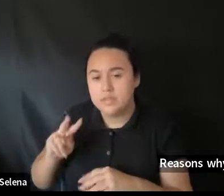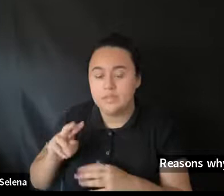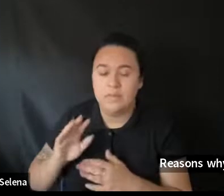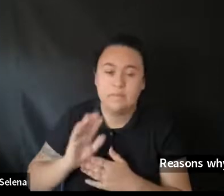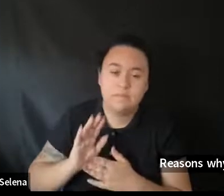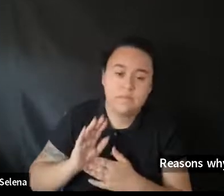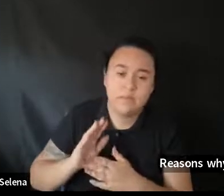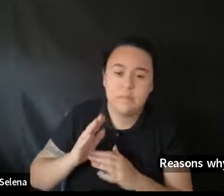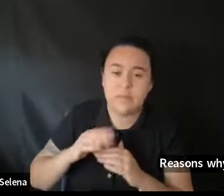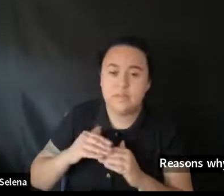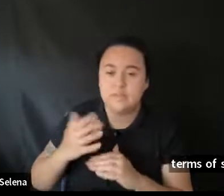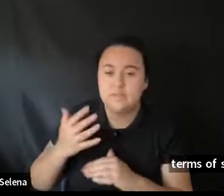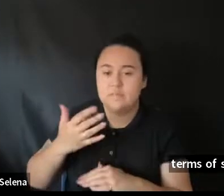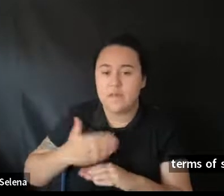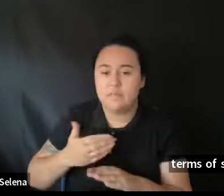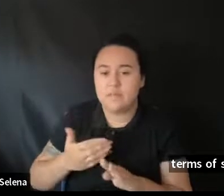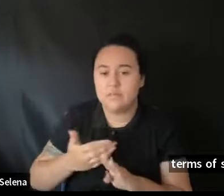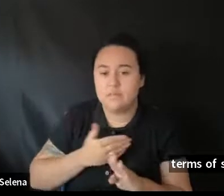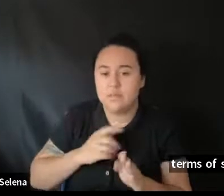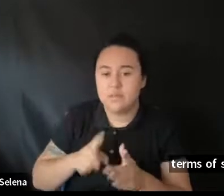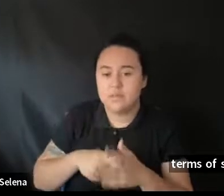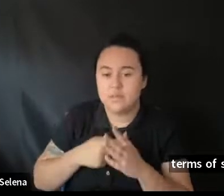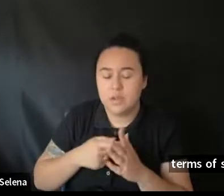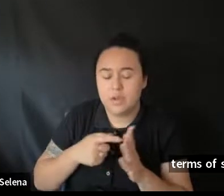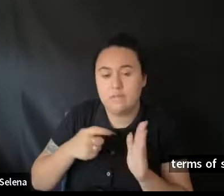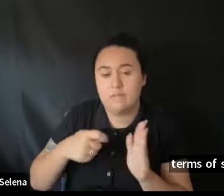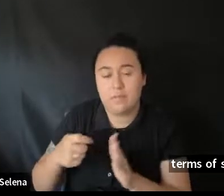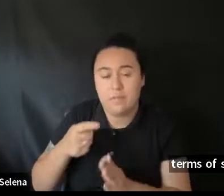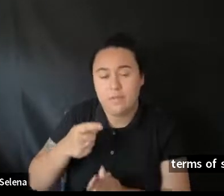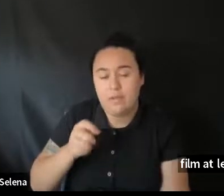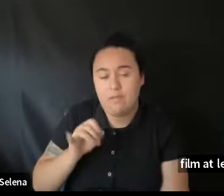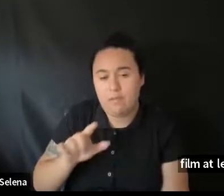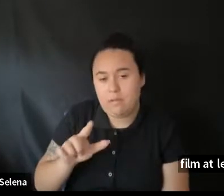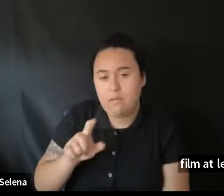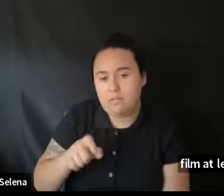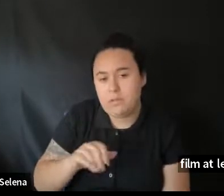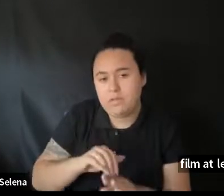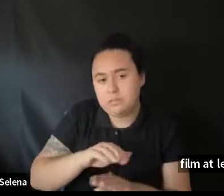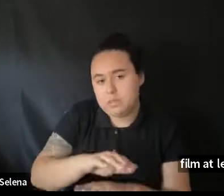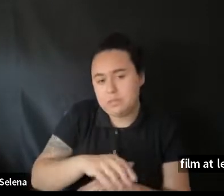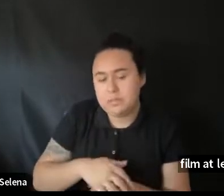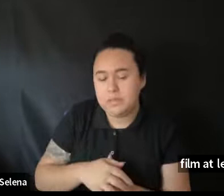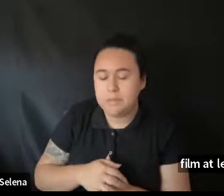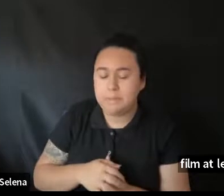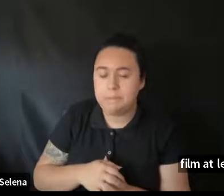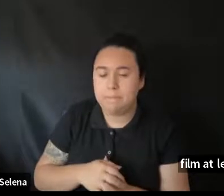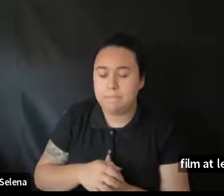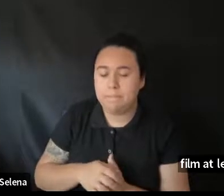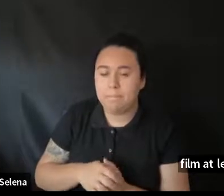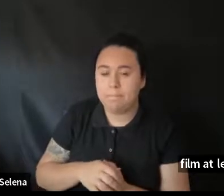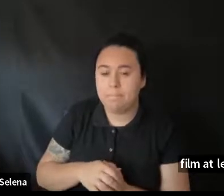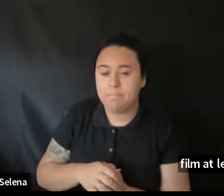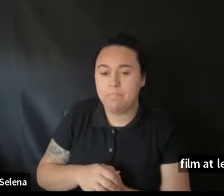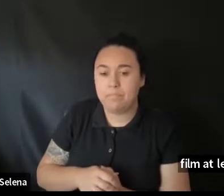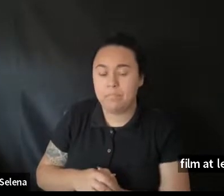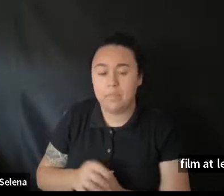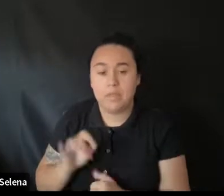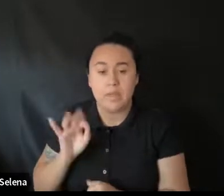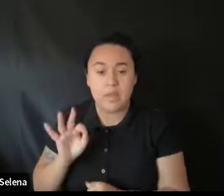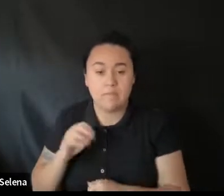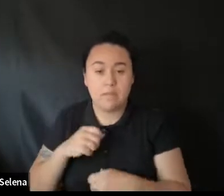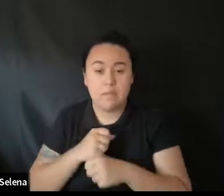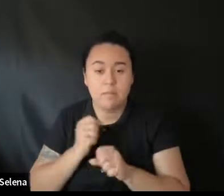Uh. At least five days before. The start of filming in Illinois. Um. So. If. A. A production.